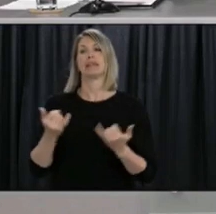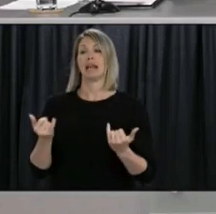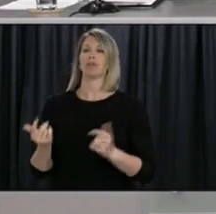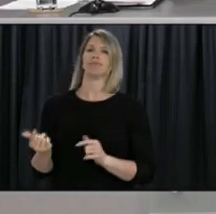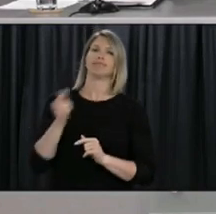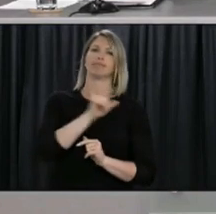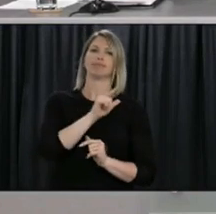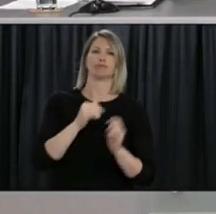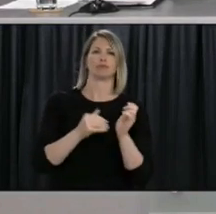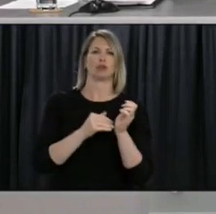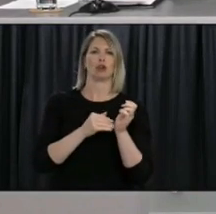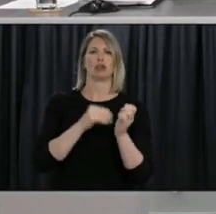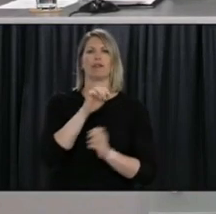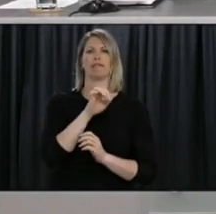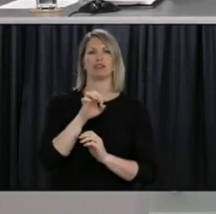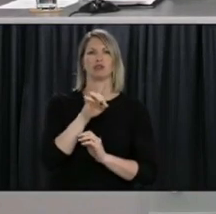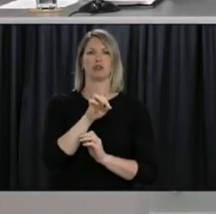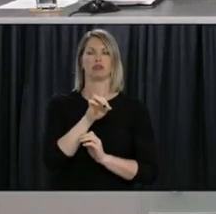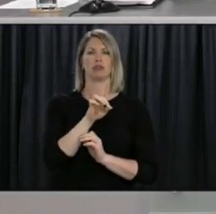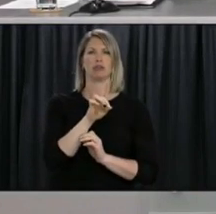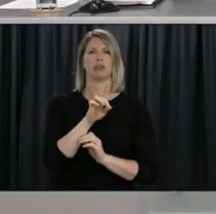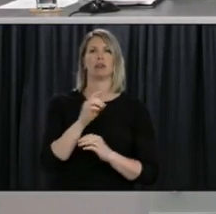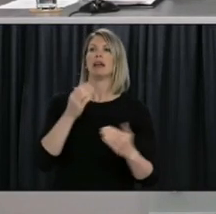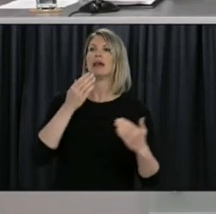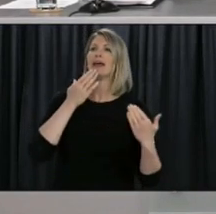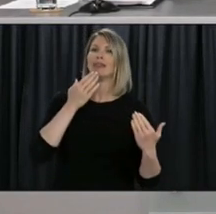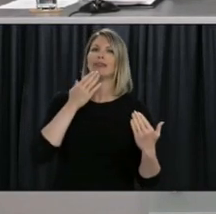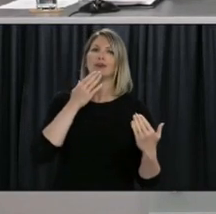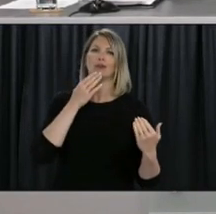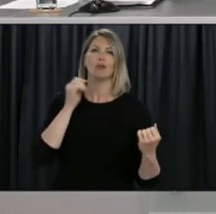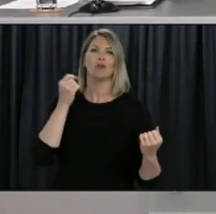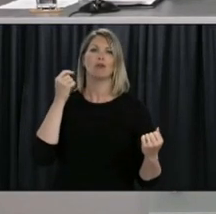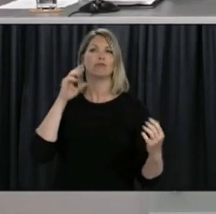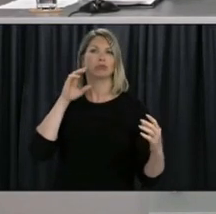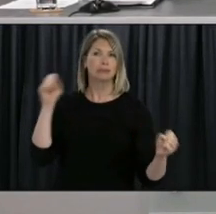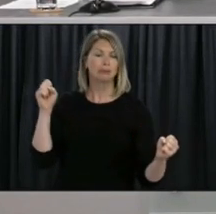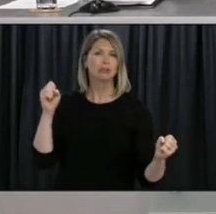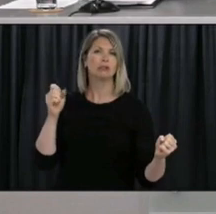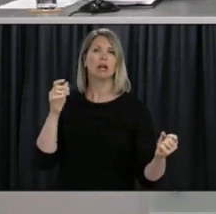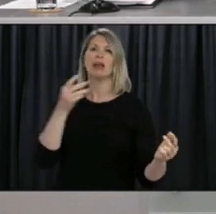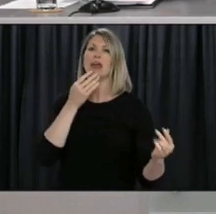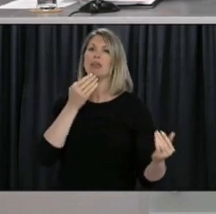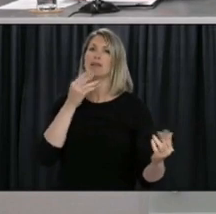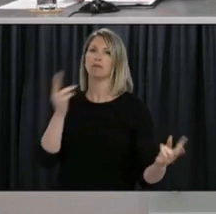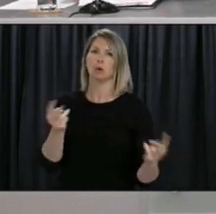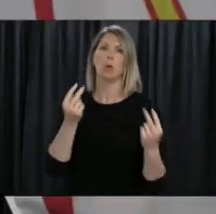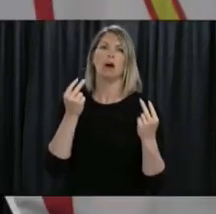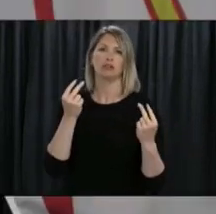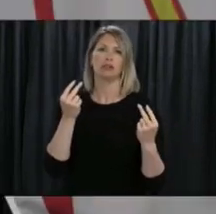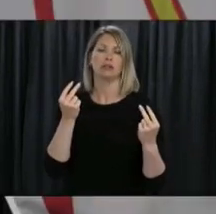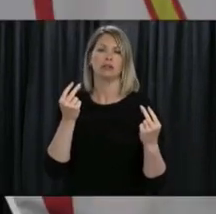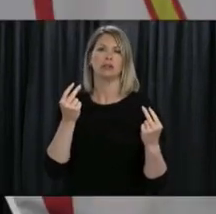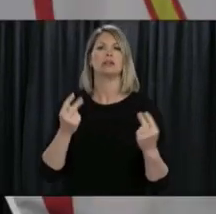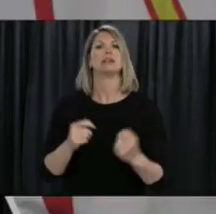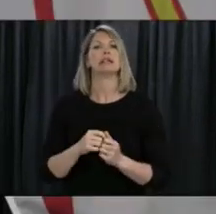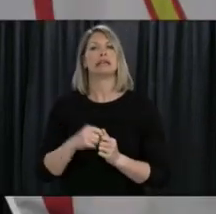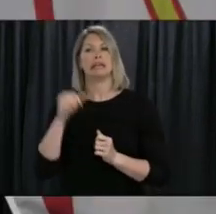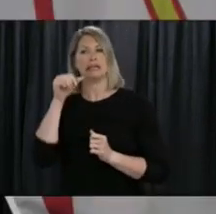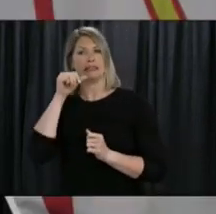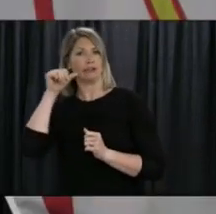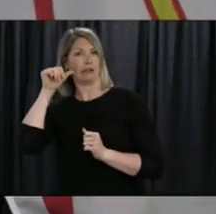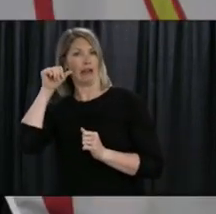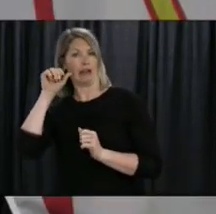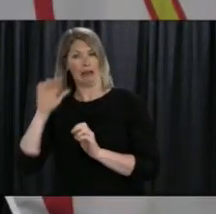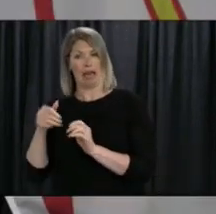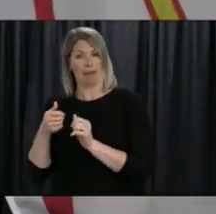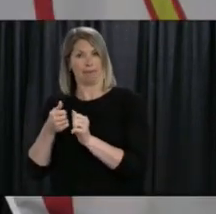Premier. Good afternoon, everyone. Thank you for joining us today. Since the media advisory yesterday, we have no new positive